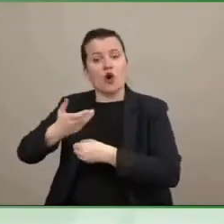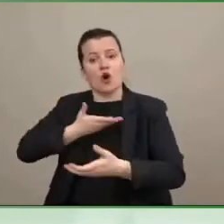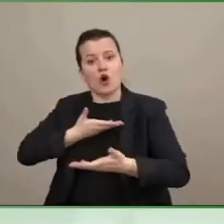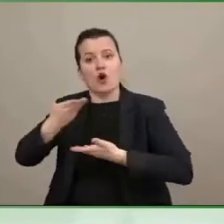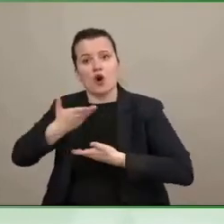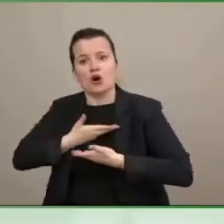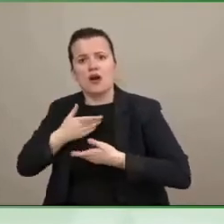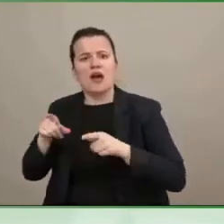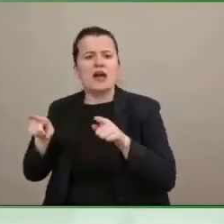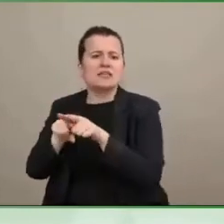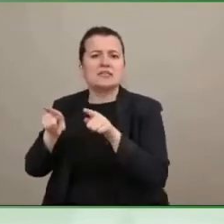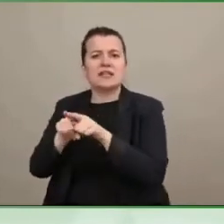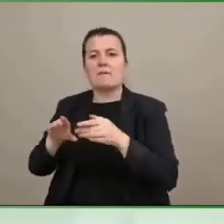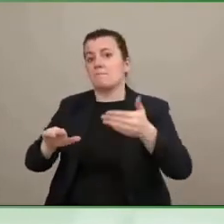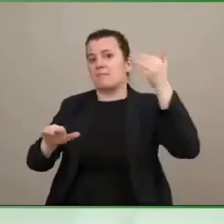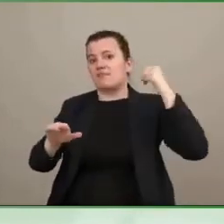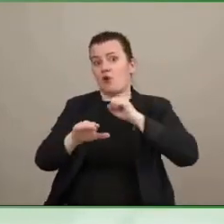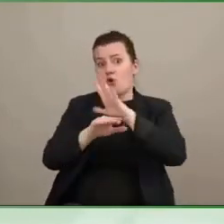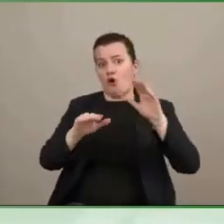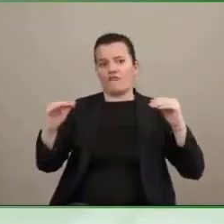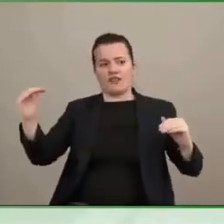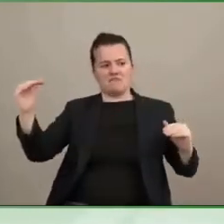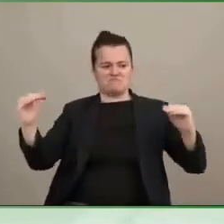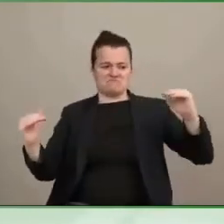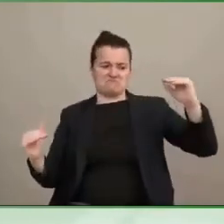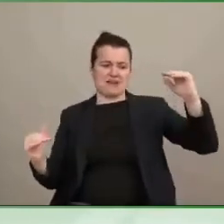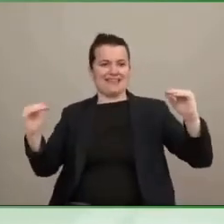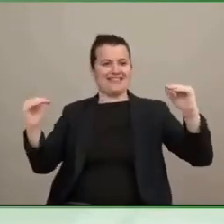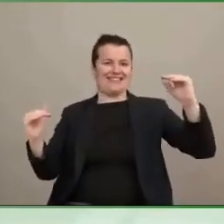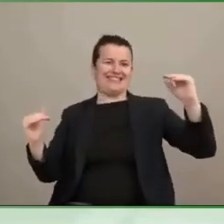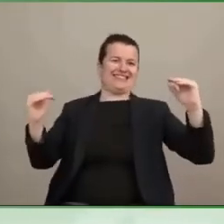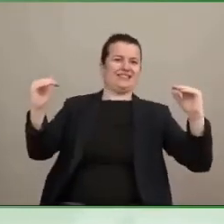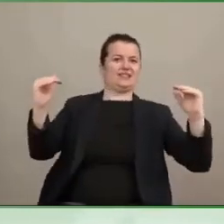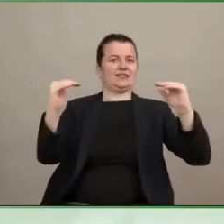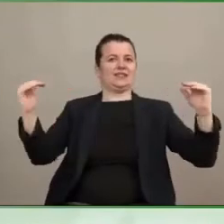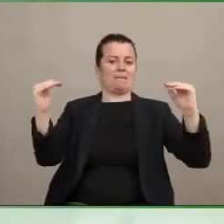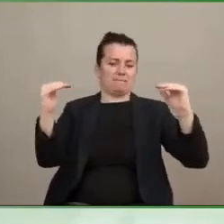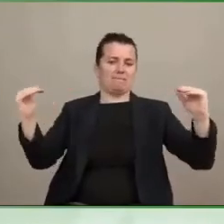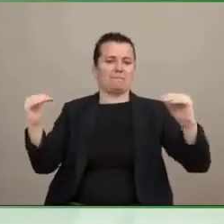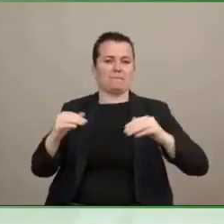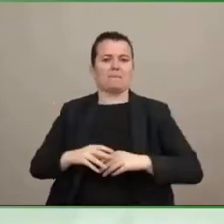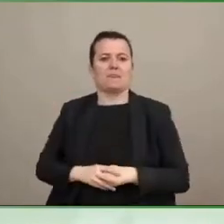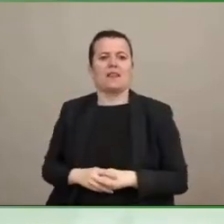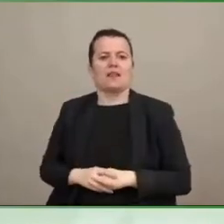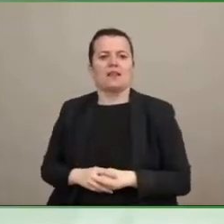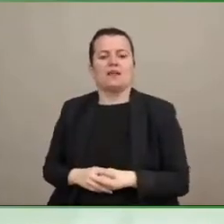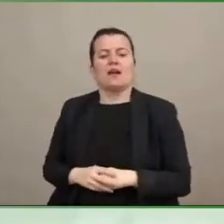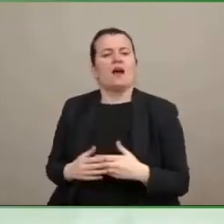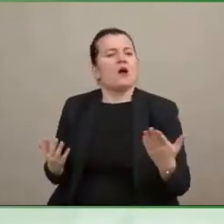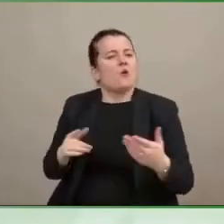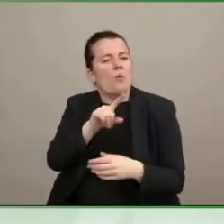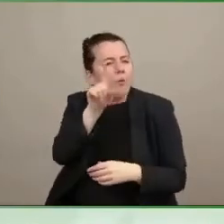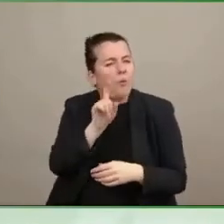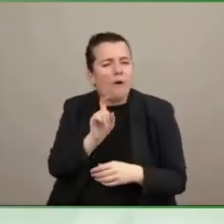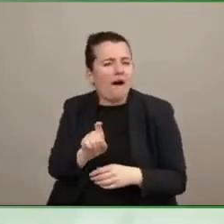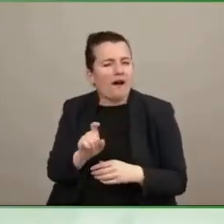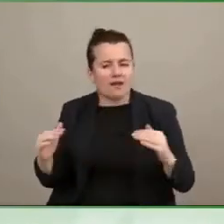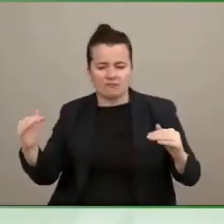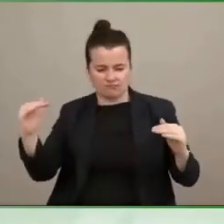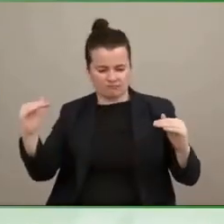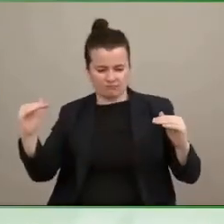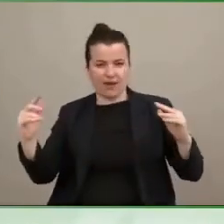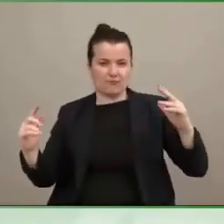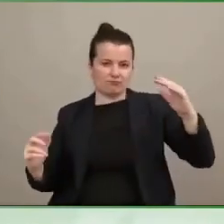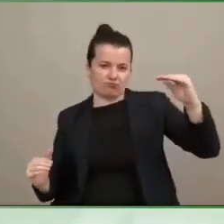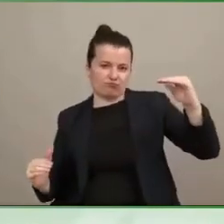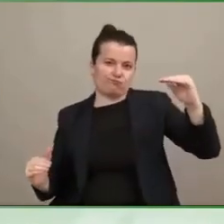high of people with disabilities who have stayed in the workplace. And we think part of the reason for that is people with disabilities were really essential